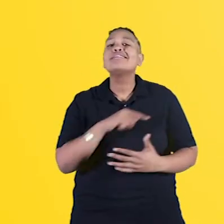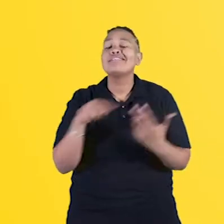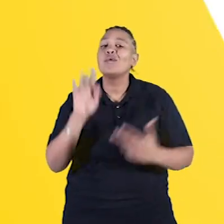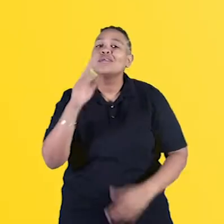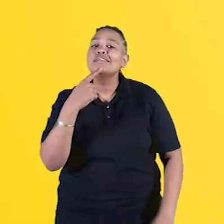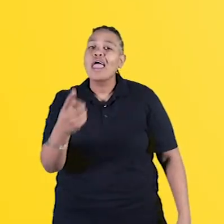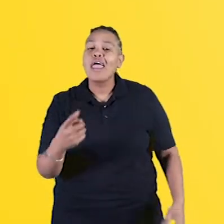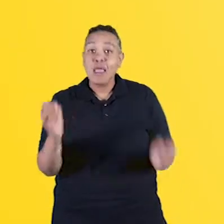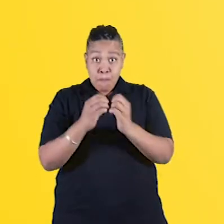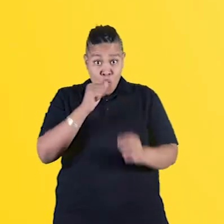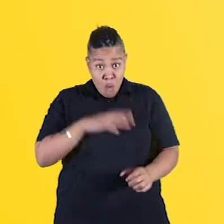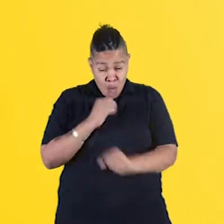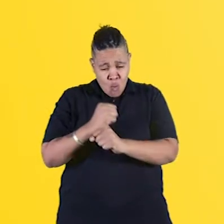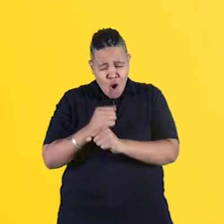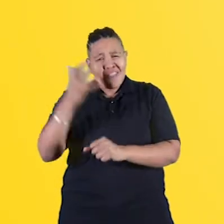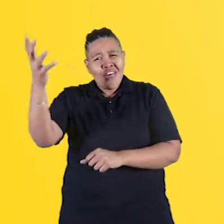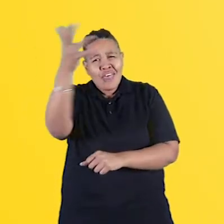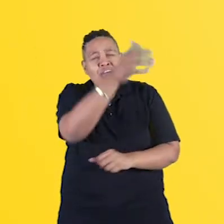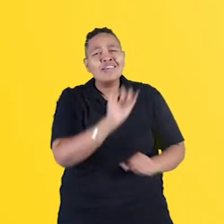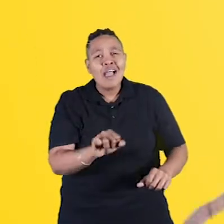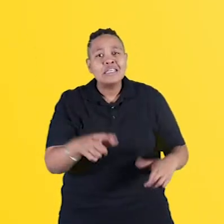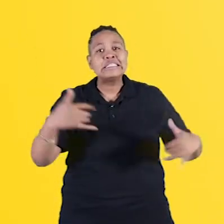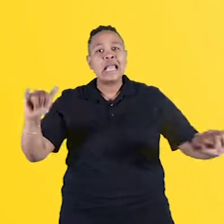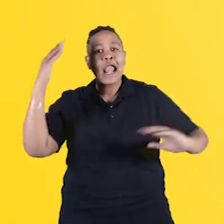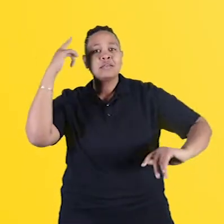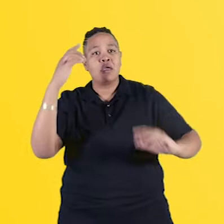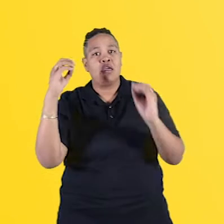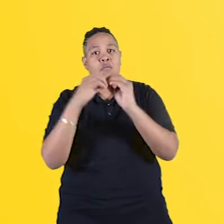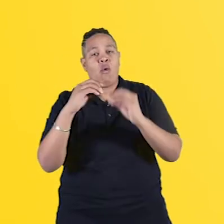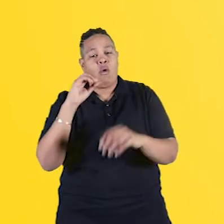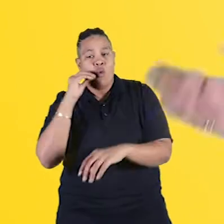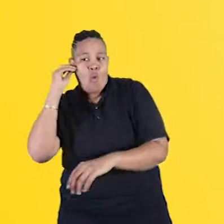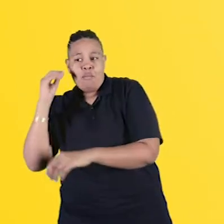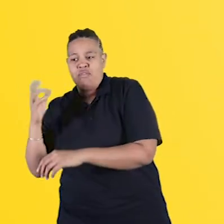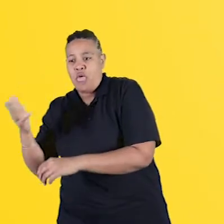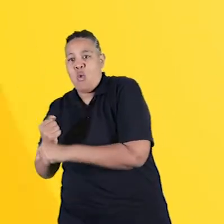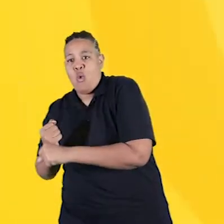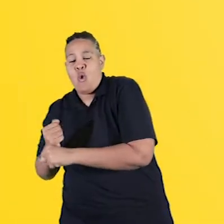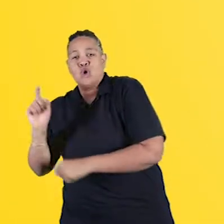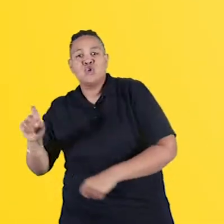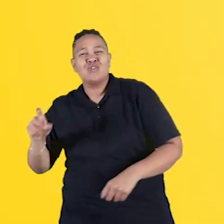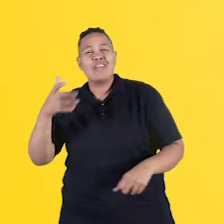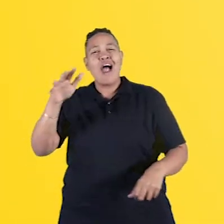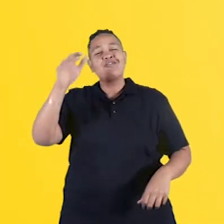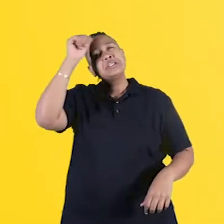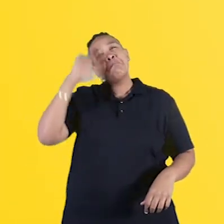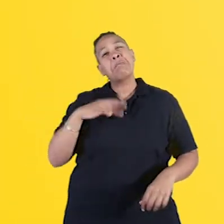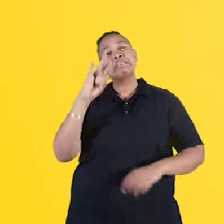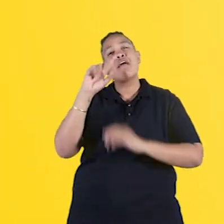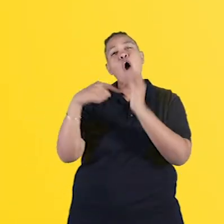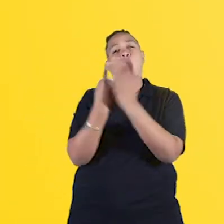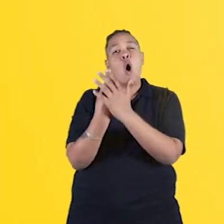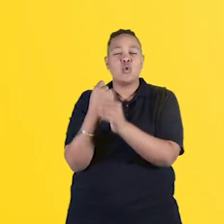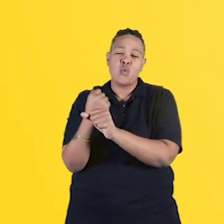raped. Even though more women are working outside of the home, they're still expected to do most of the work inside of it. On average, a man will do